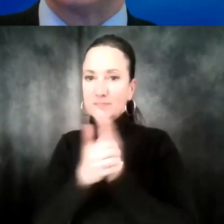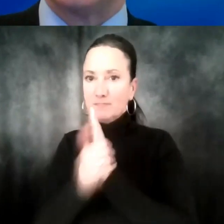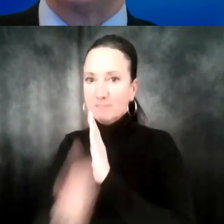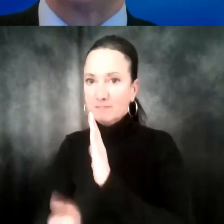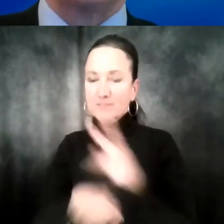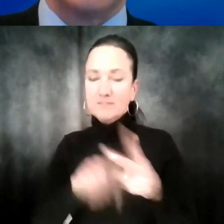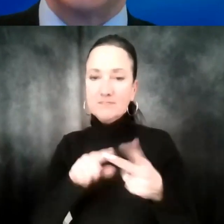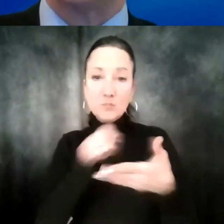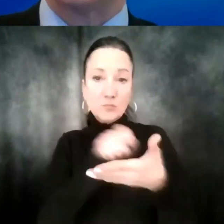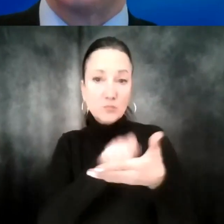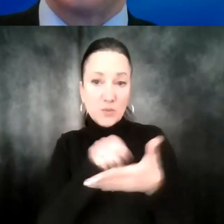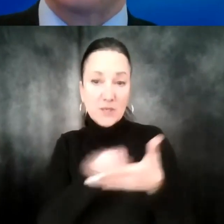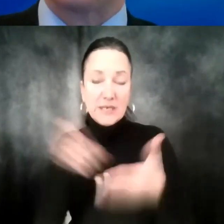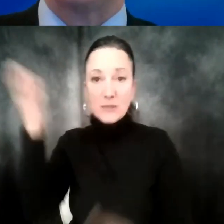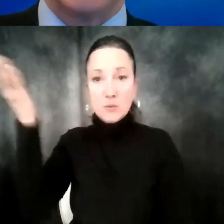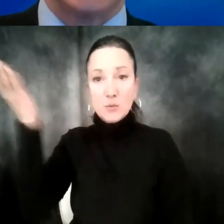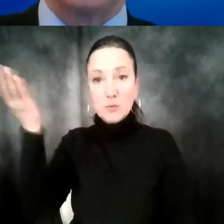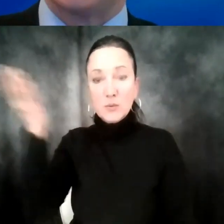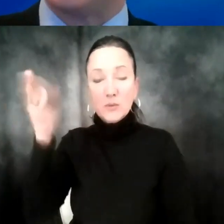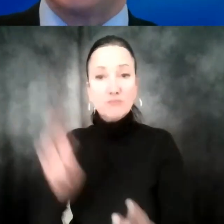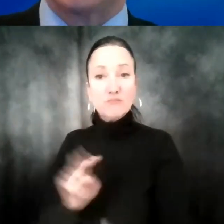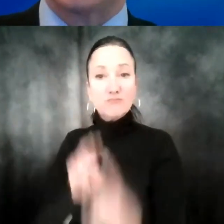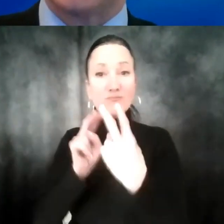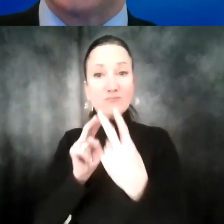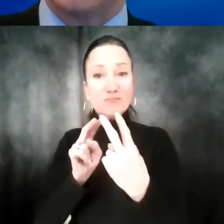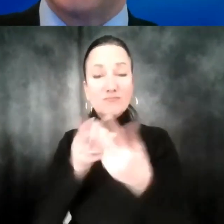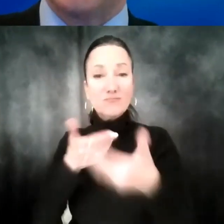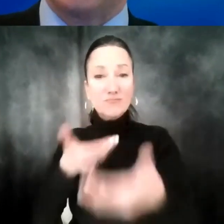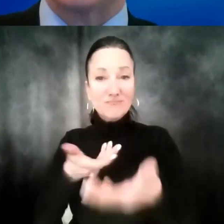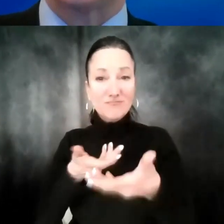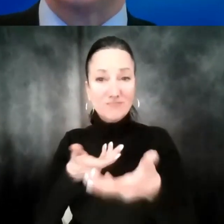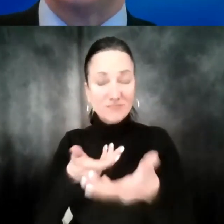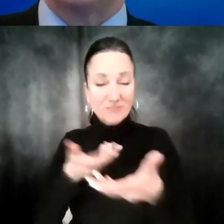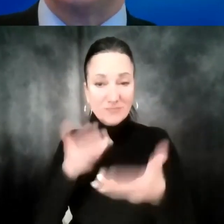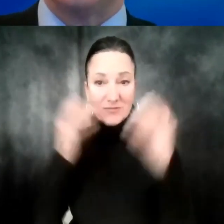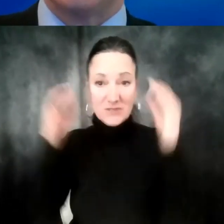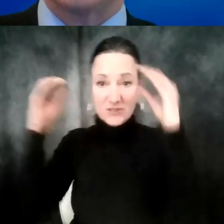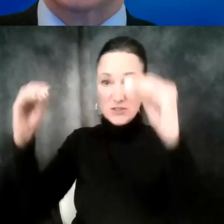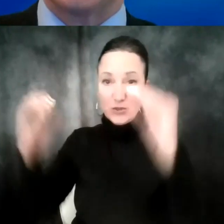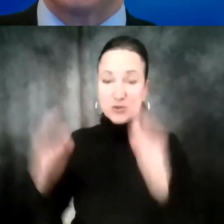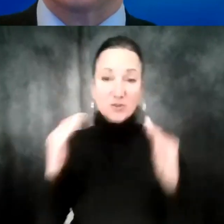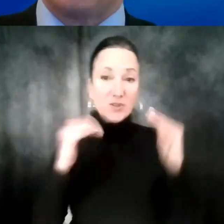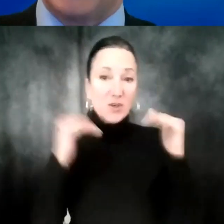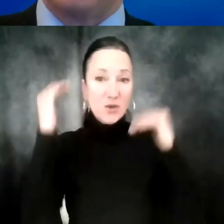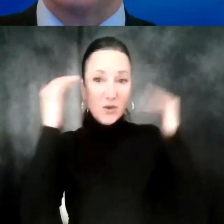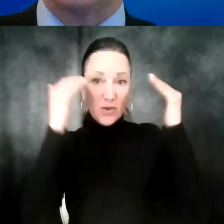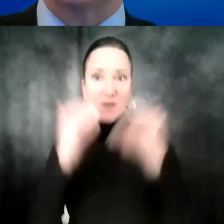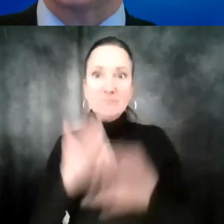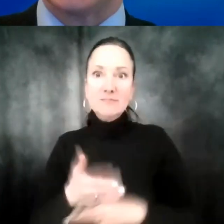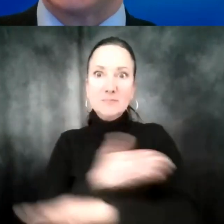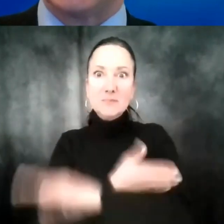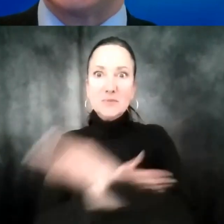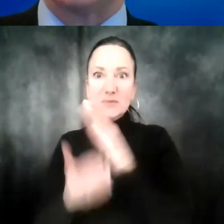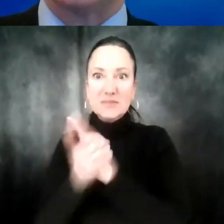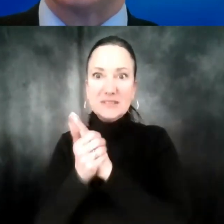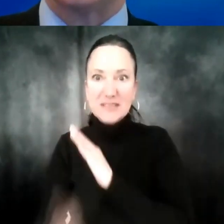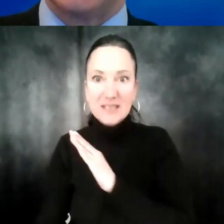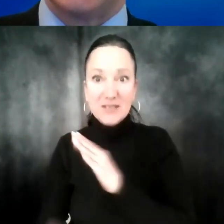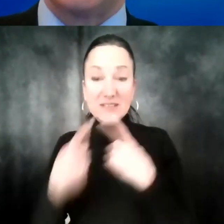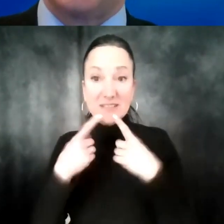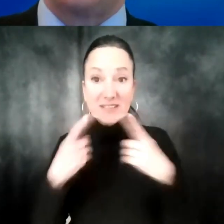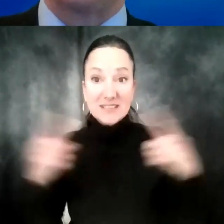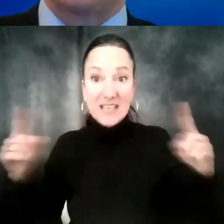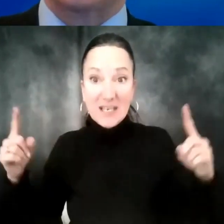and speaking and engaging with teachers and adults, helping students do those skills well, so they can